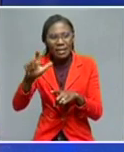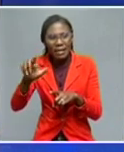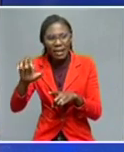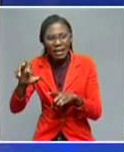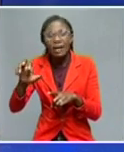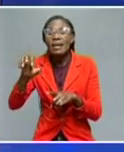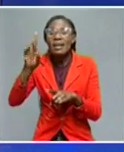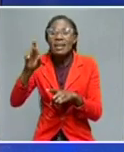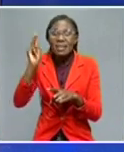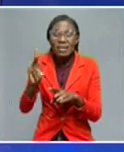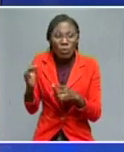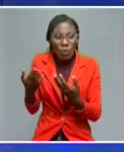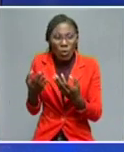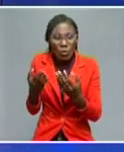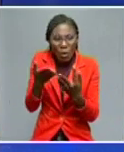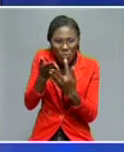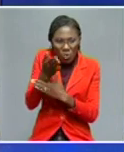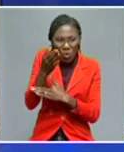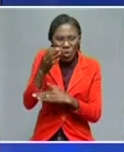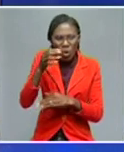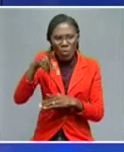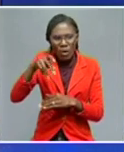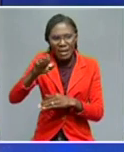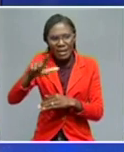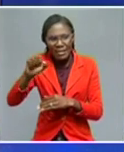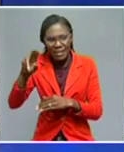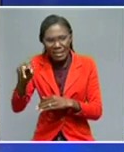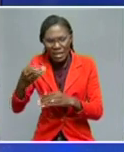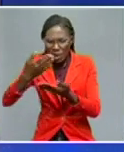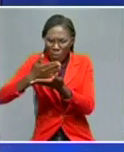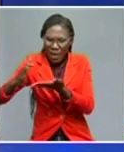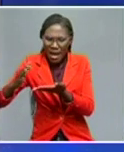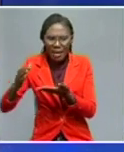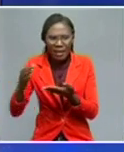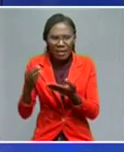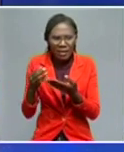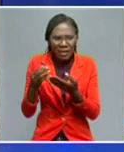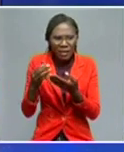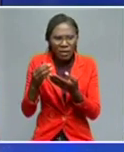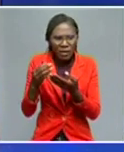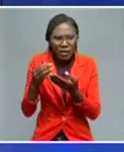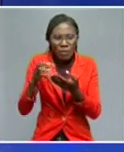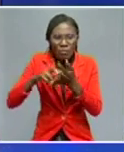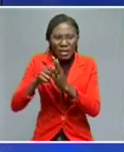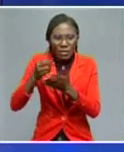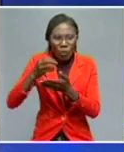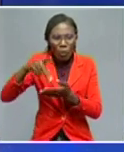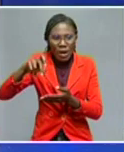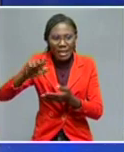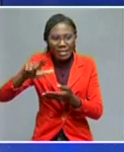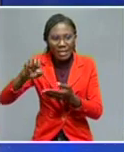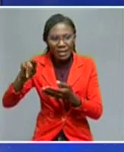And don't forget about 26 million citizens of the Soviet Union at the time